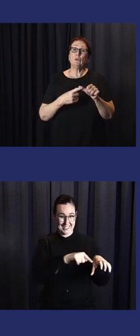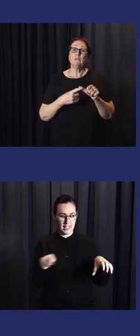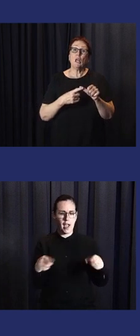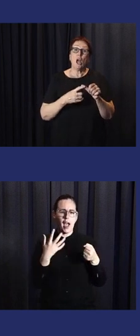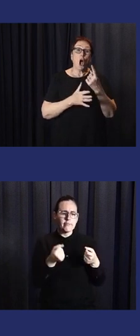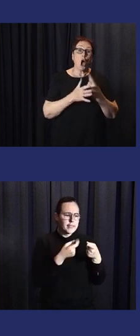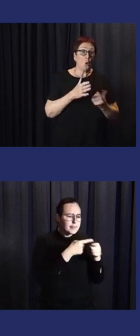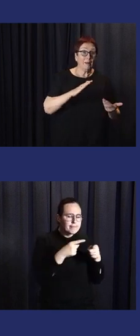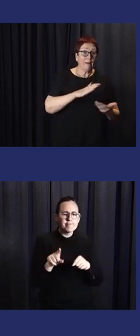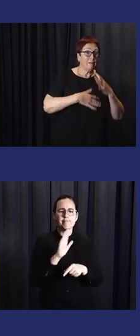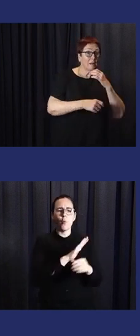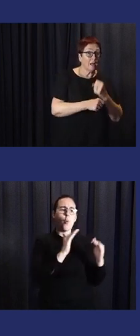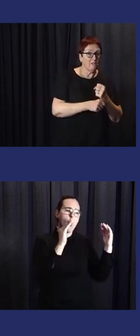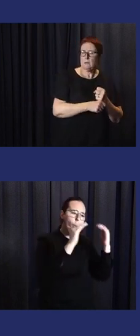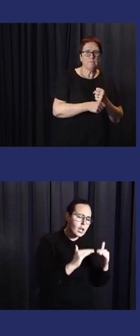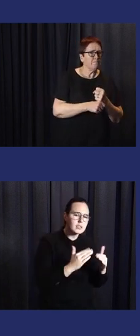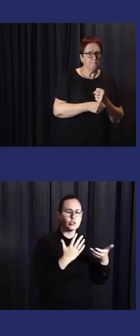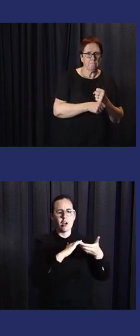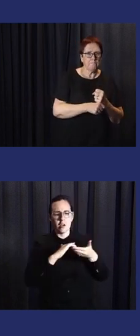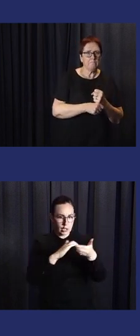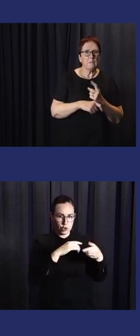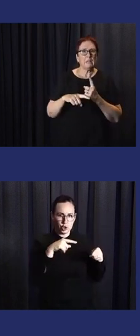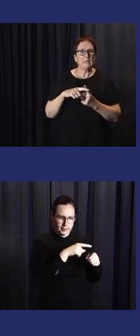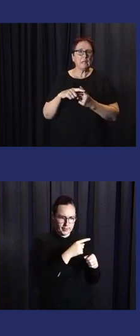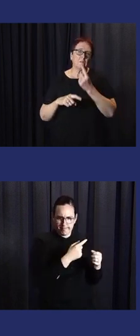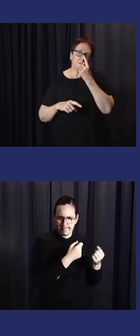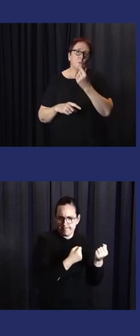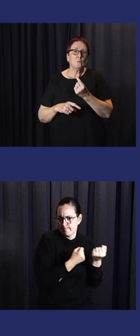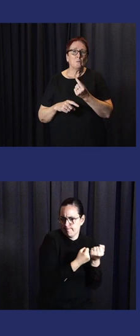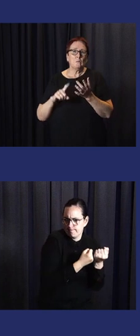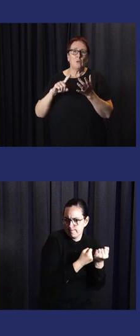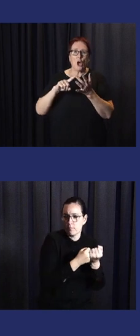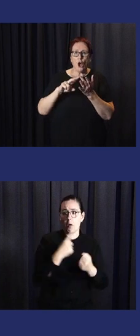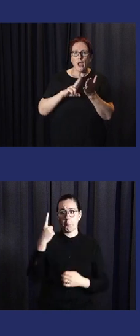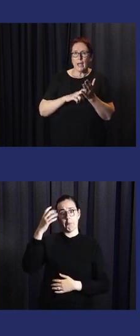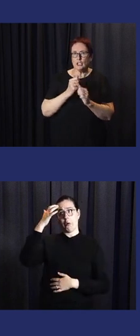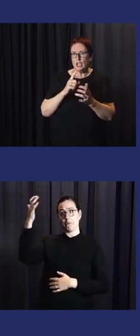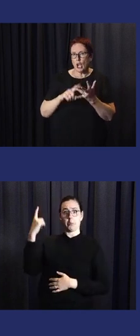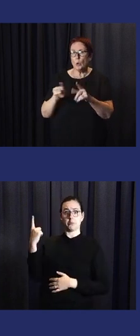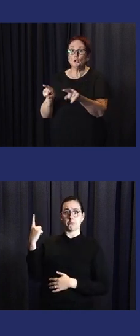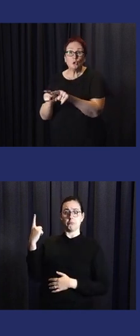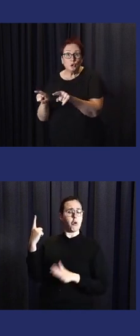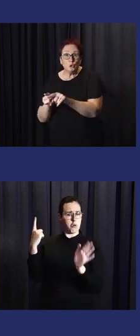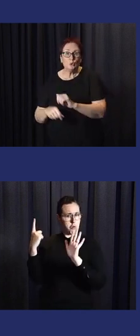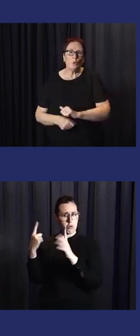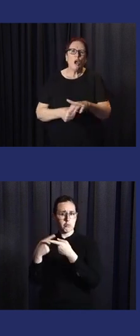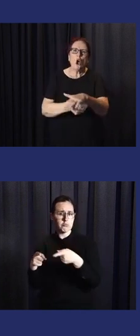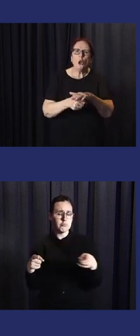all the sectors will be involved in the direct response with not only government sector, but also other